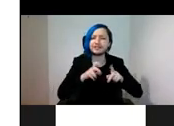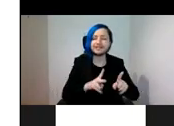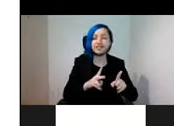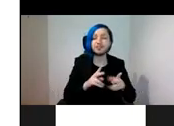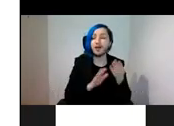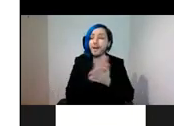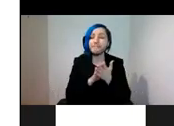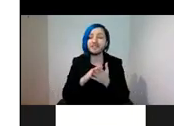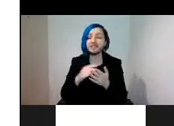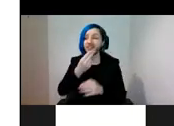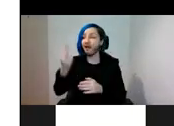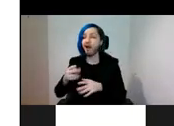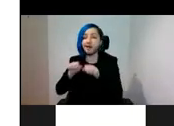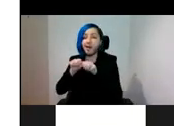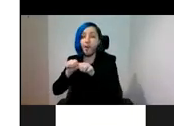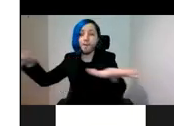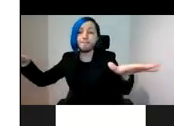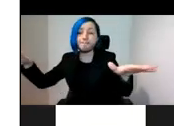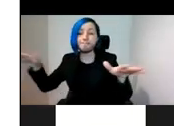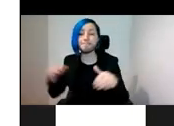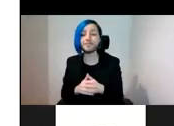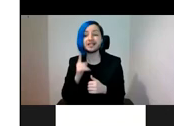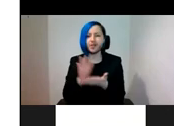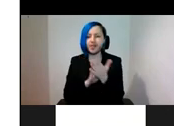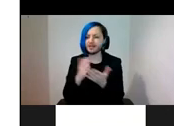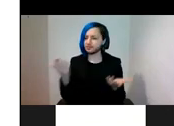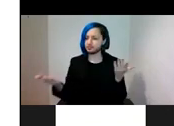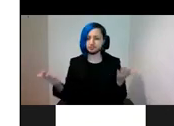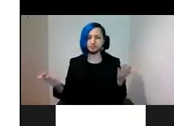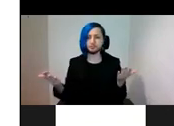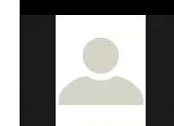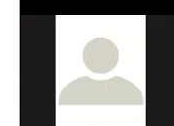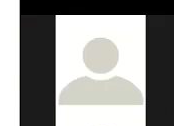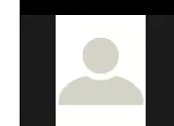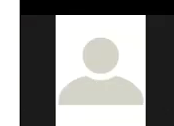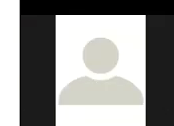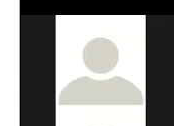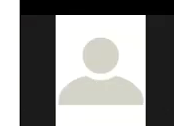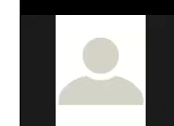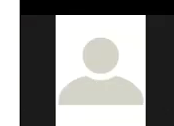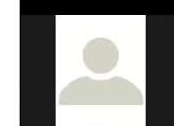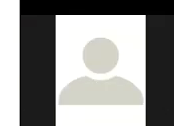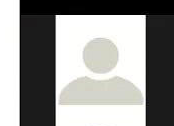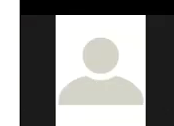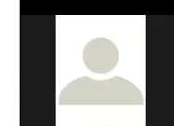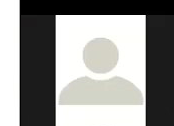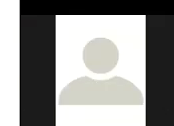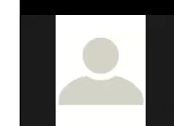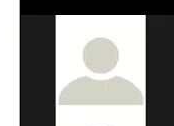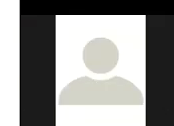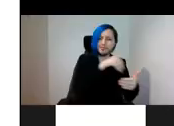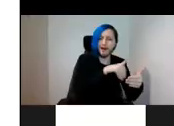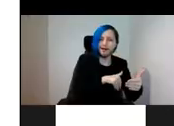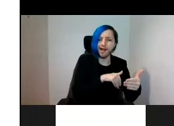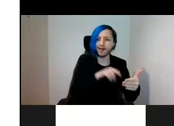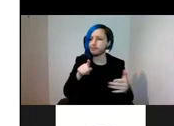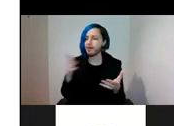And as such, tension emerges between the heavy weight of fixing the future legacy and the lightness of the art's creation.